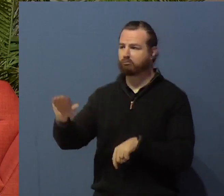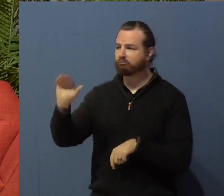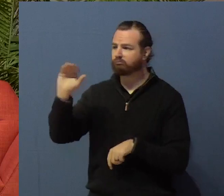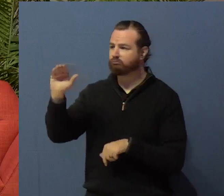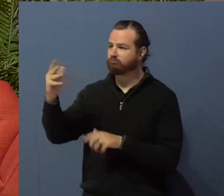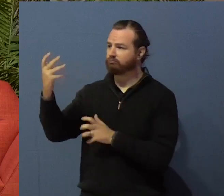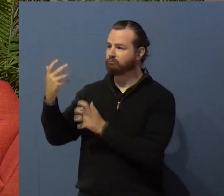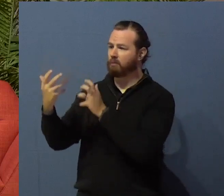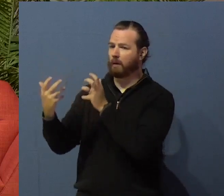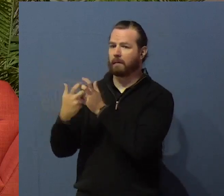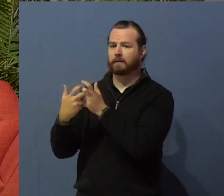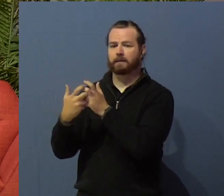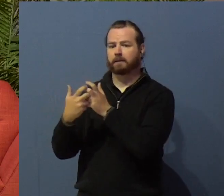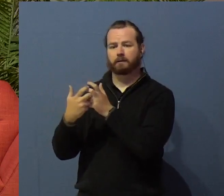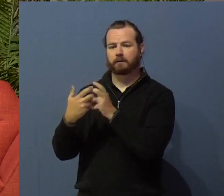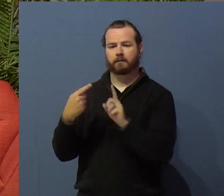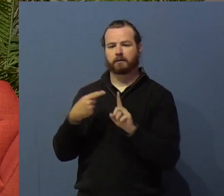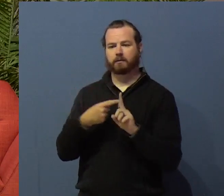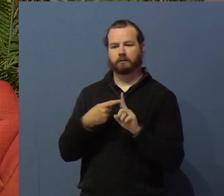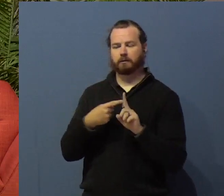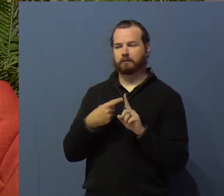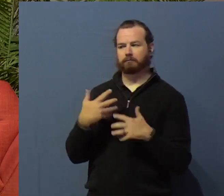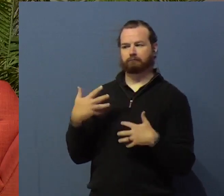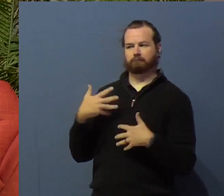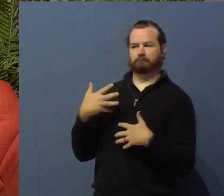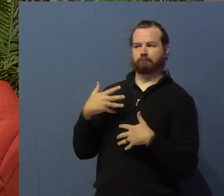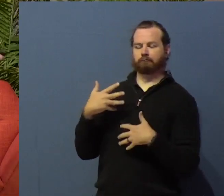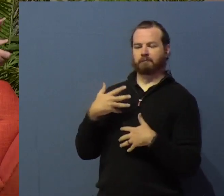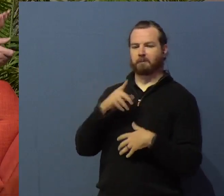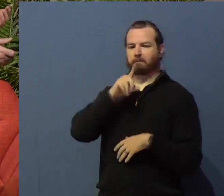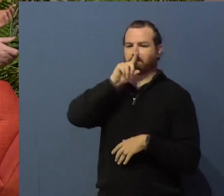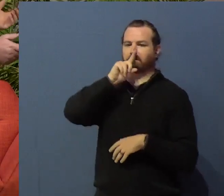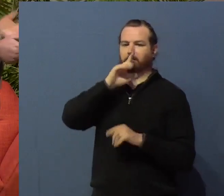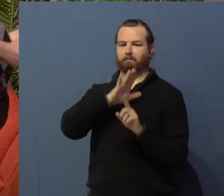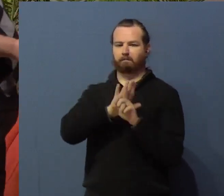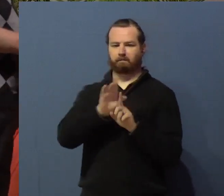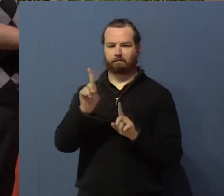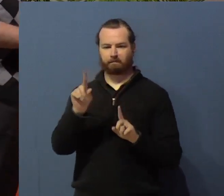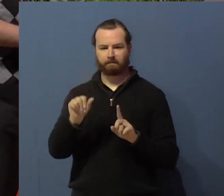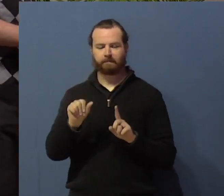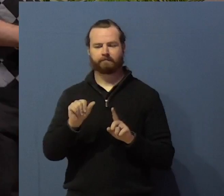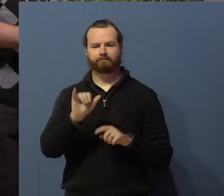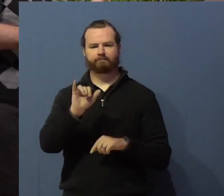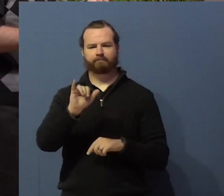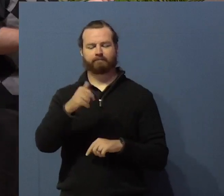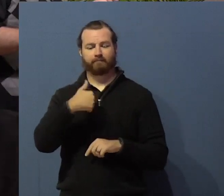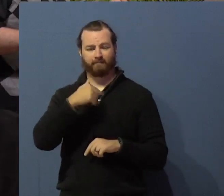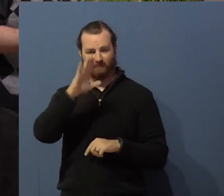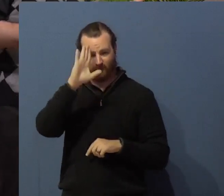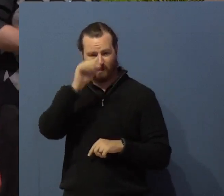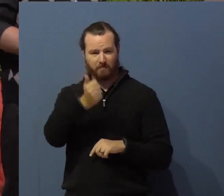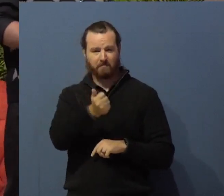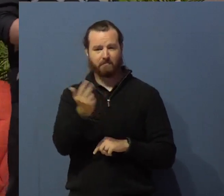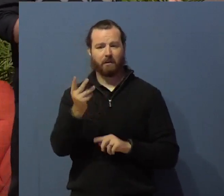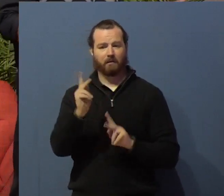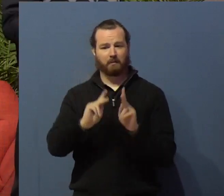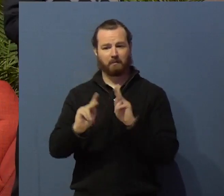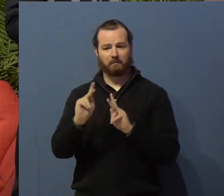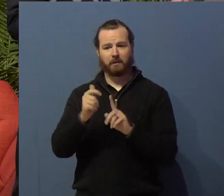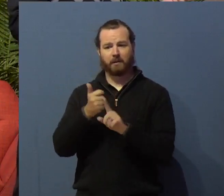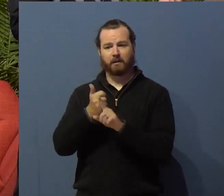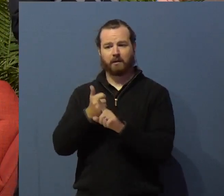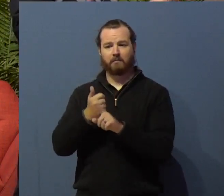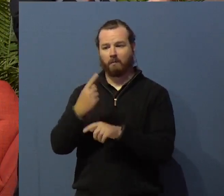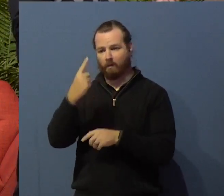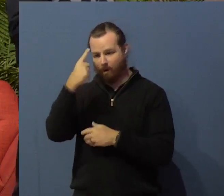And there's no singular approach. I know several people on the autism spectrum. A single one of them are the same.